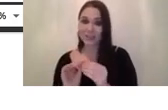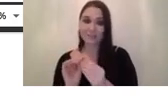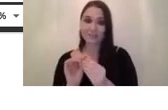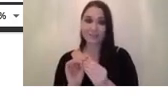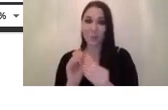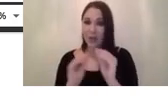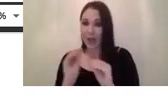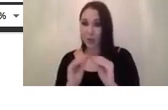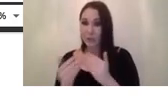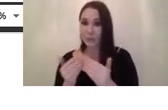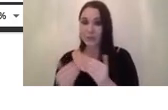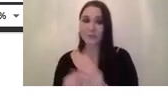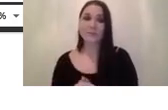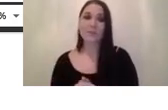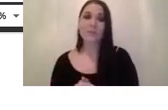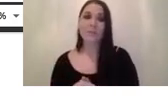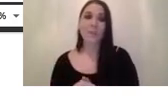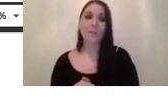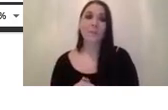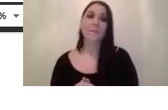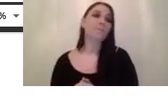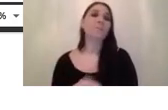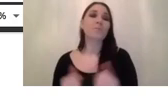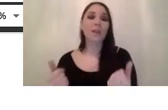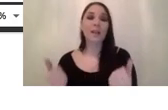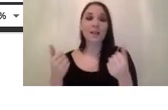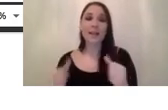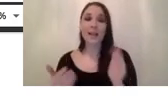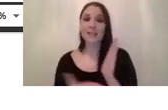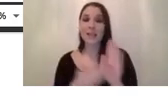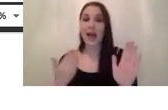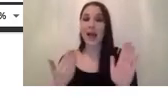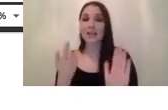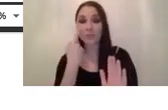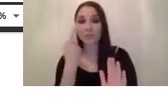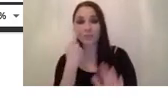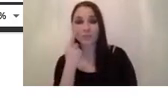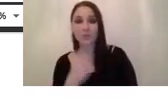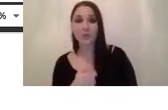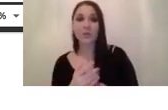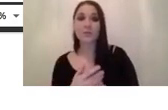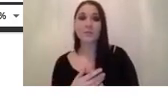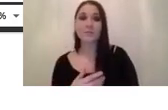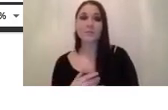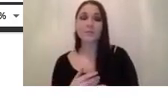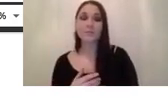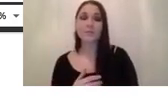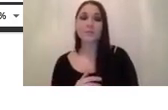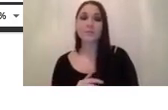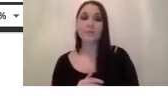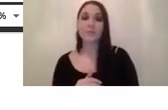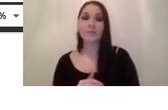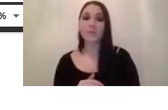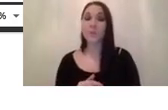as we will see in the next slide um a good idea is actually to use uh